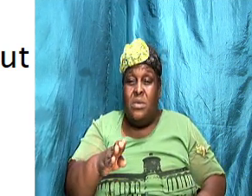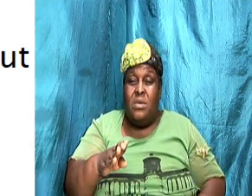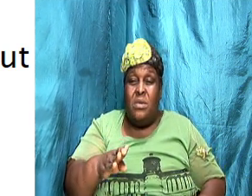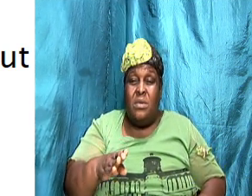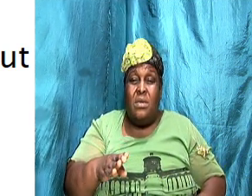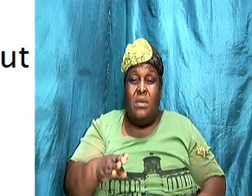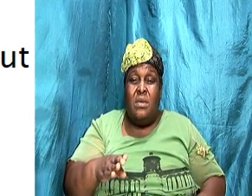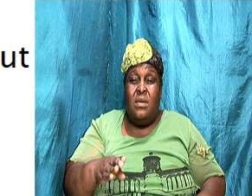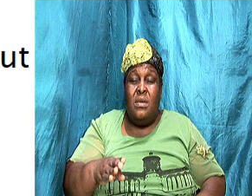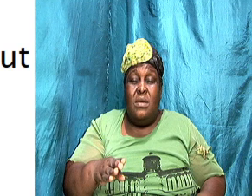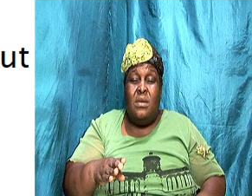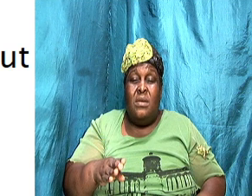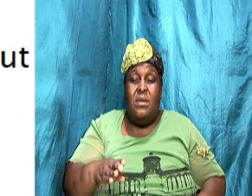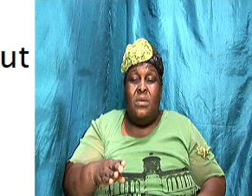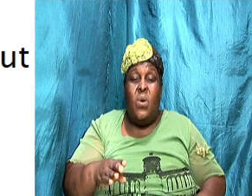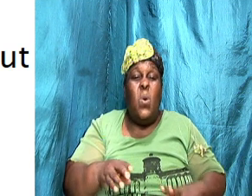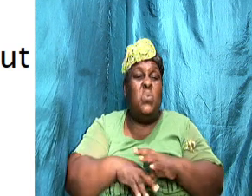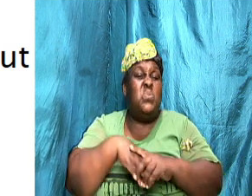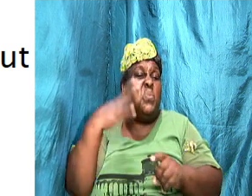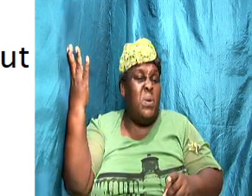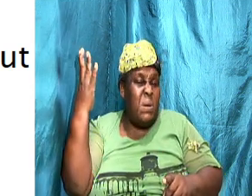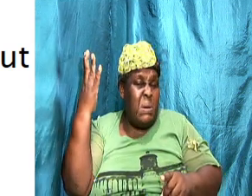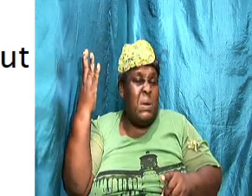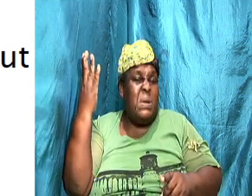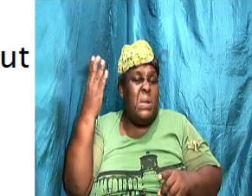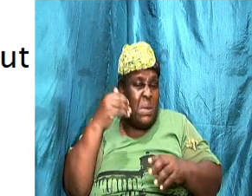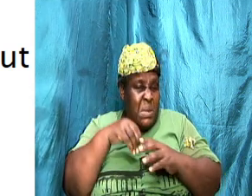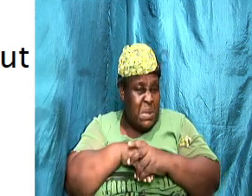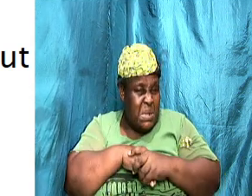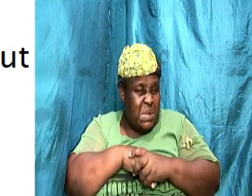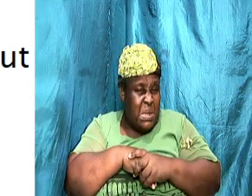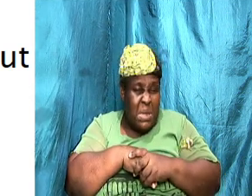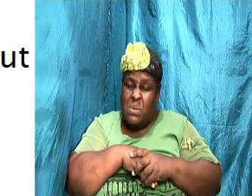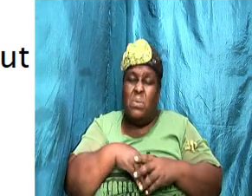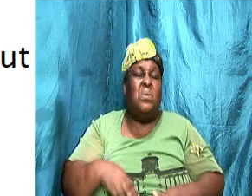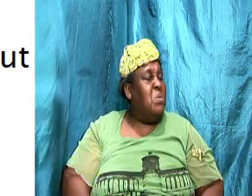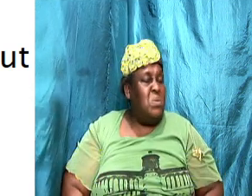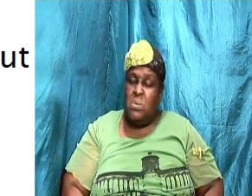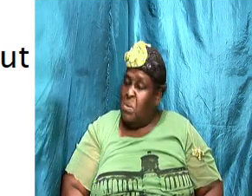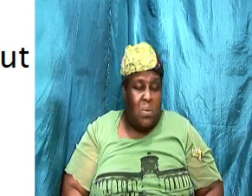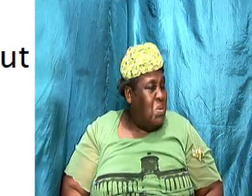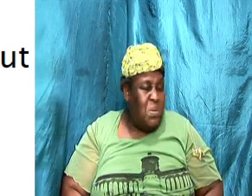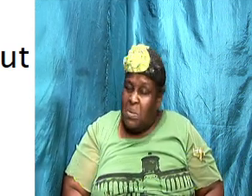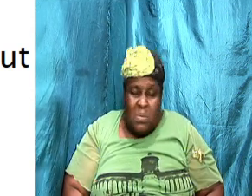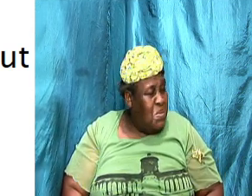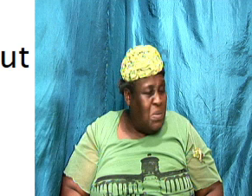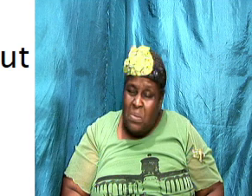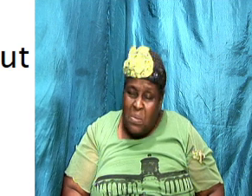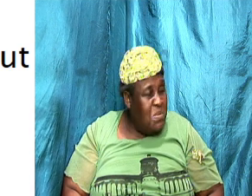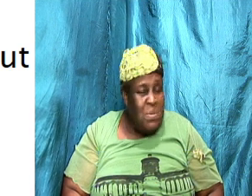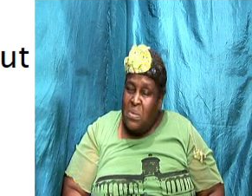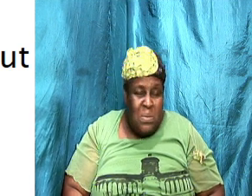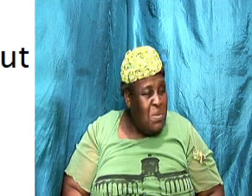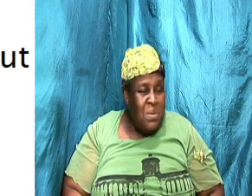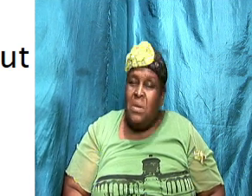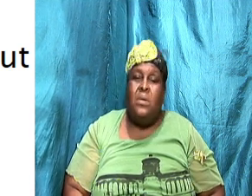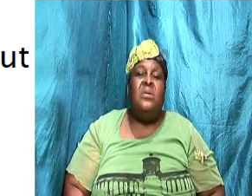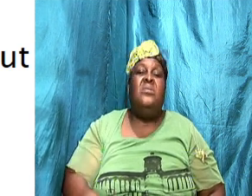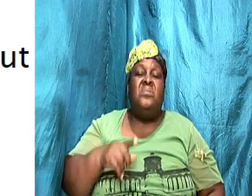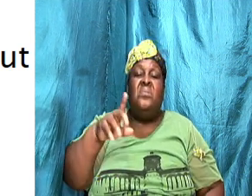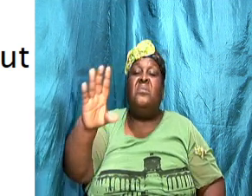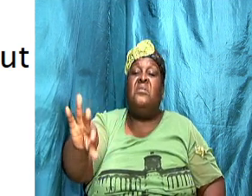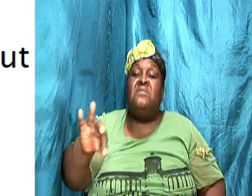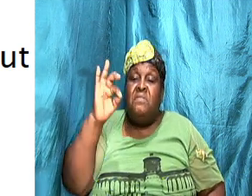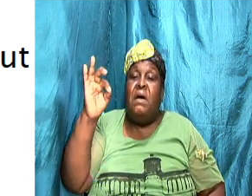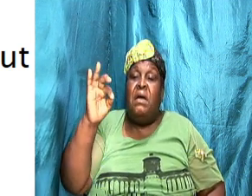so if your person is expressing themselves and you're shaking your head no no no and we know what that is you're going to find